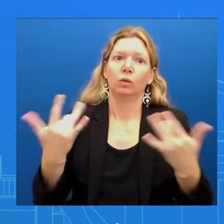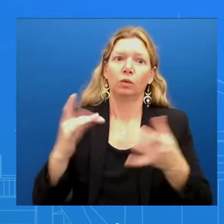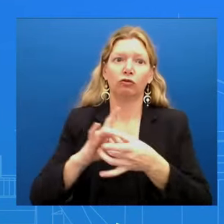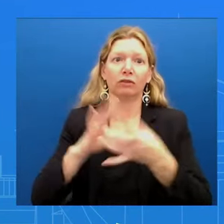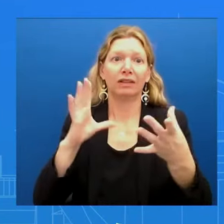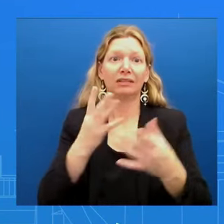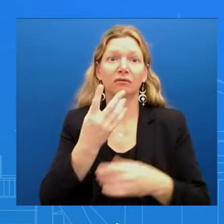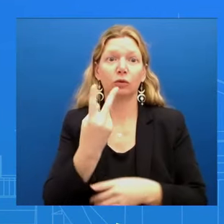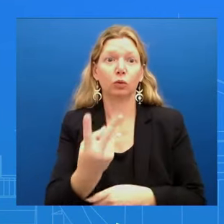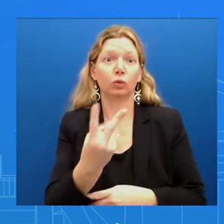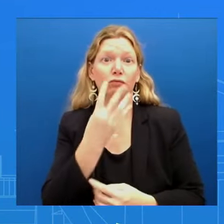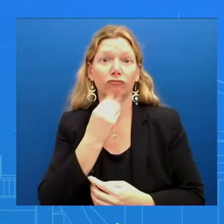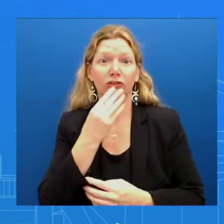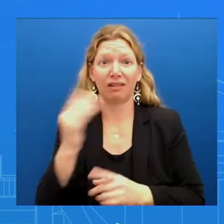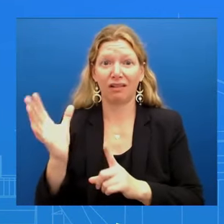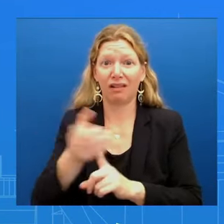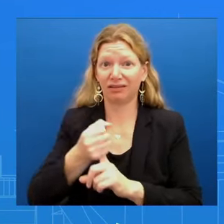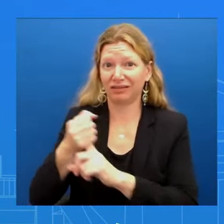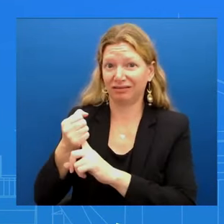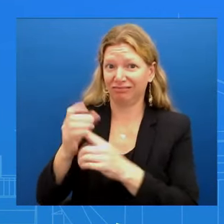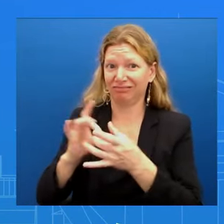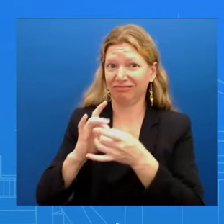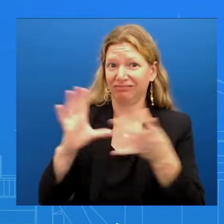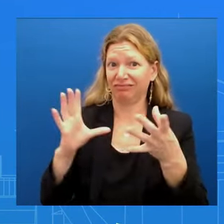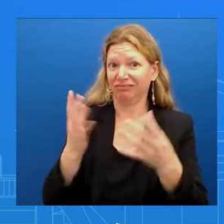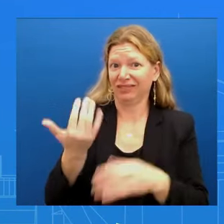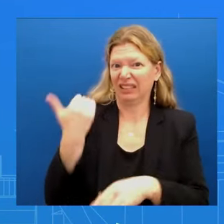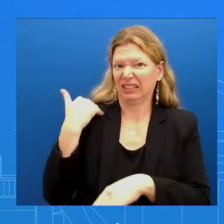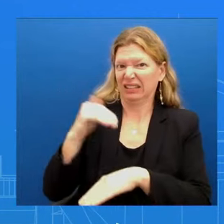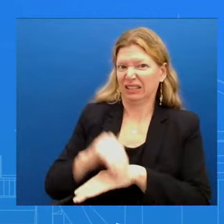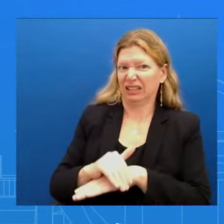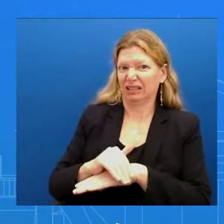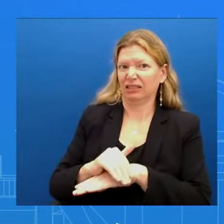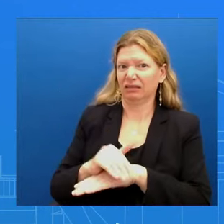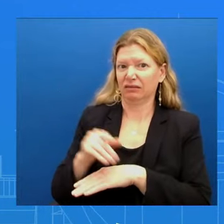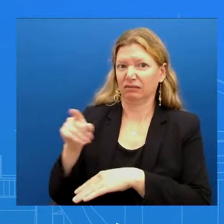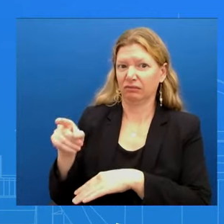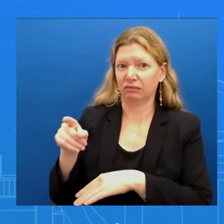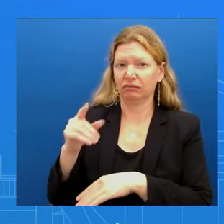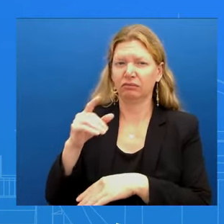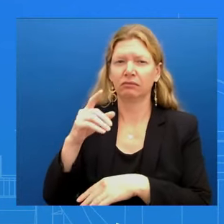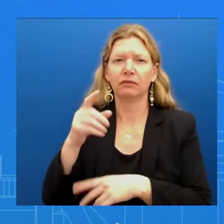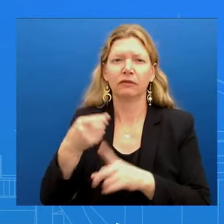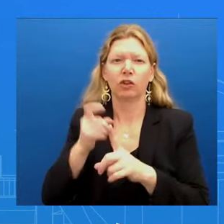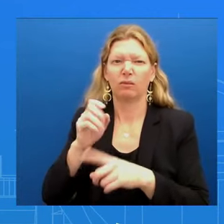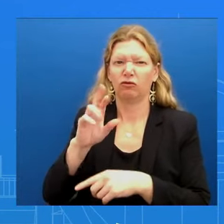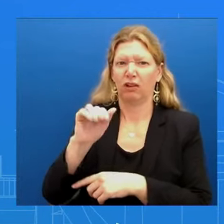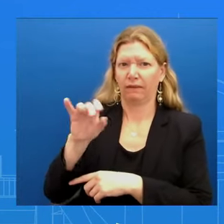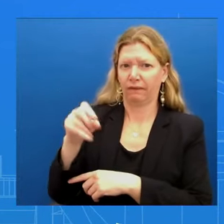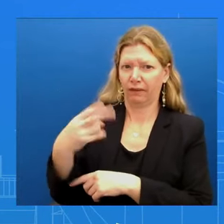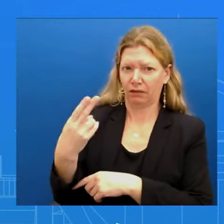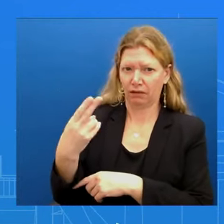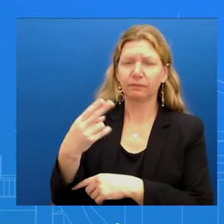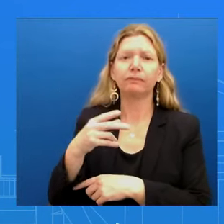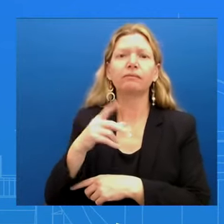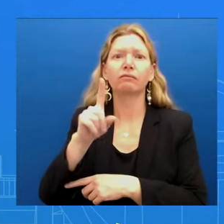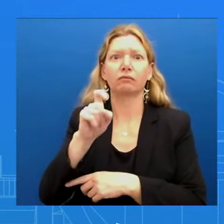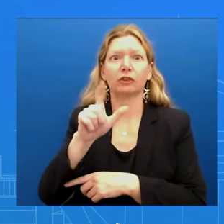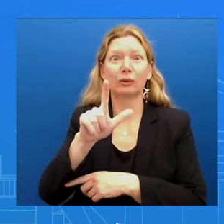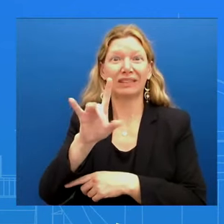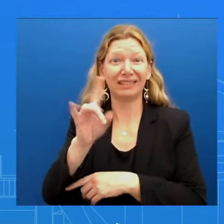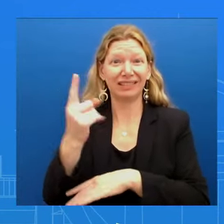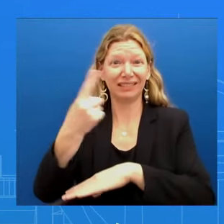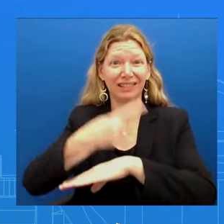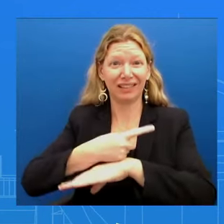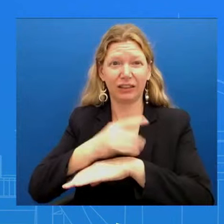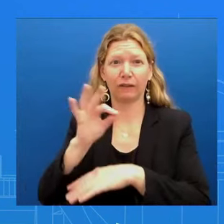Simone Marion and Louis Haar are now reunited with their families where they belong that's where all the hostages belong quite frankly